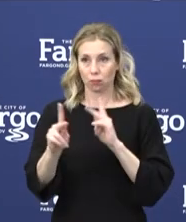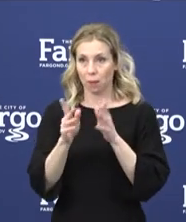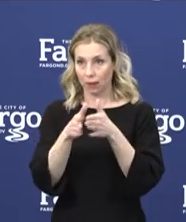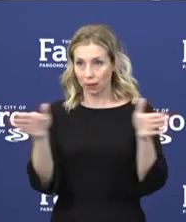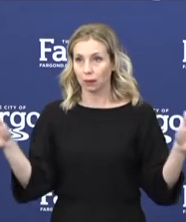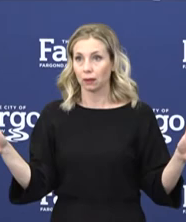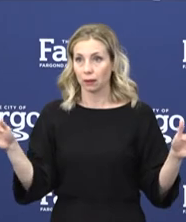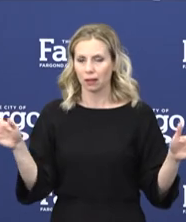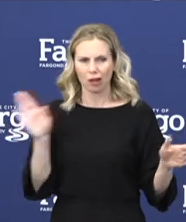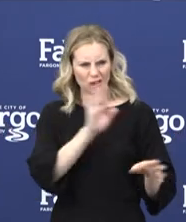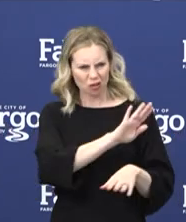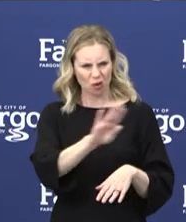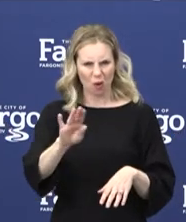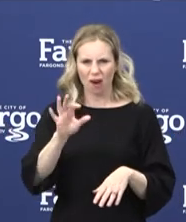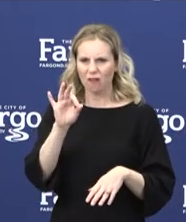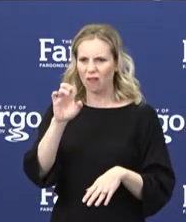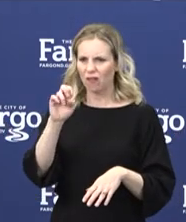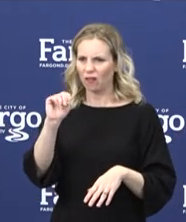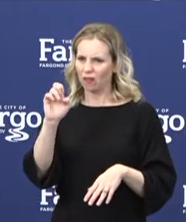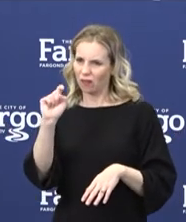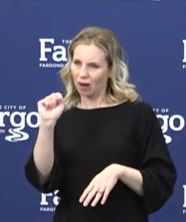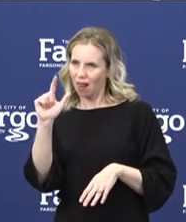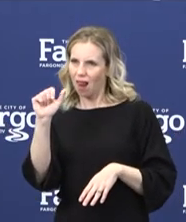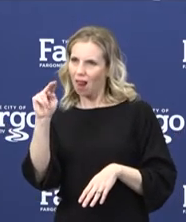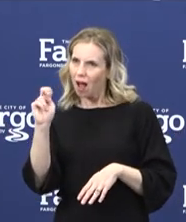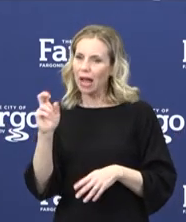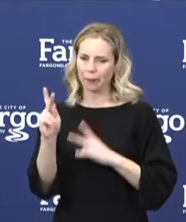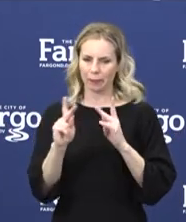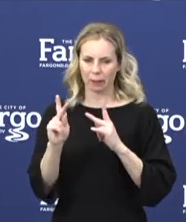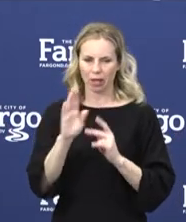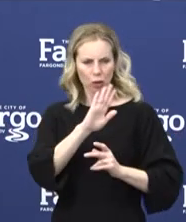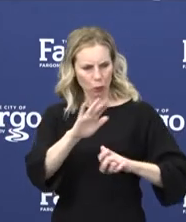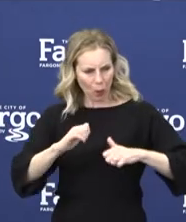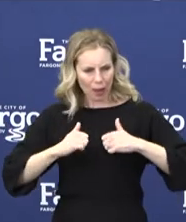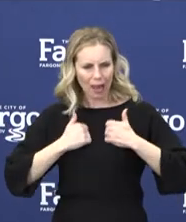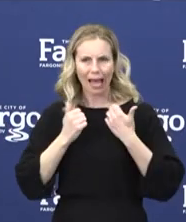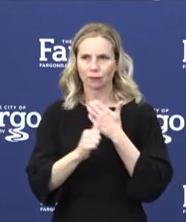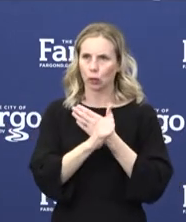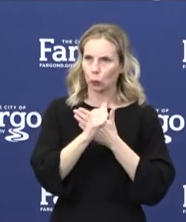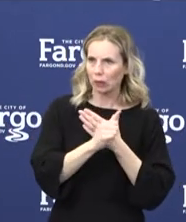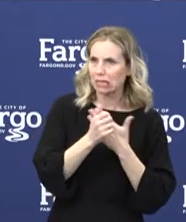first line people are putting their own lives and well-being at risk risk.